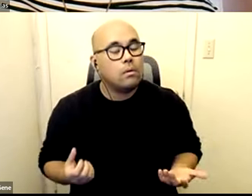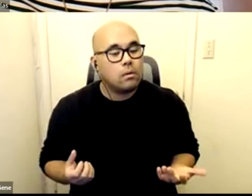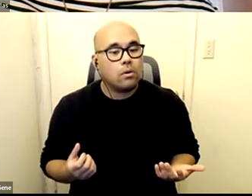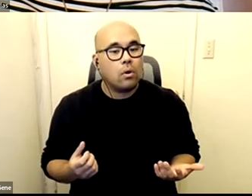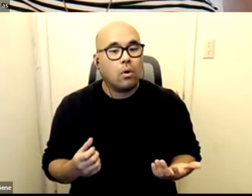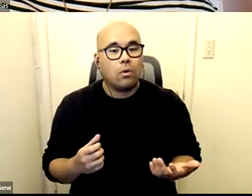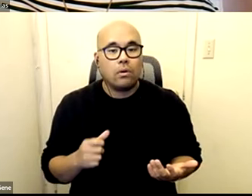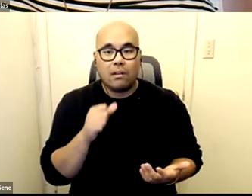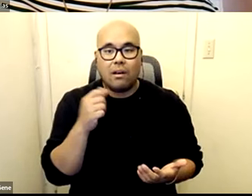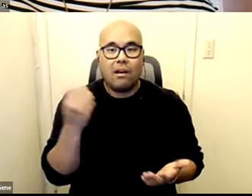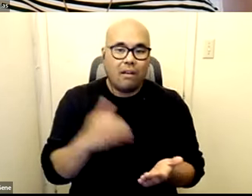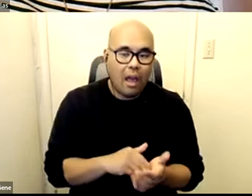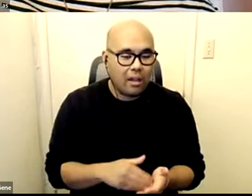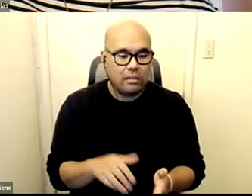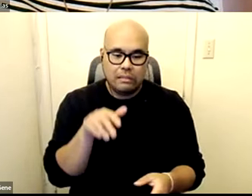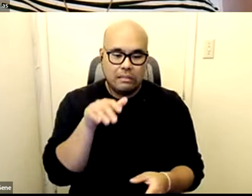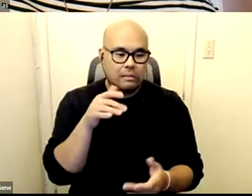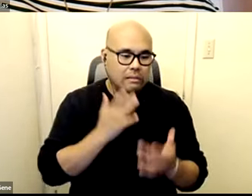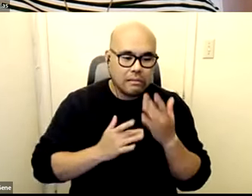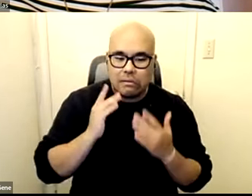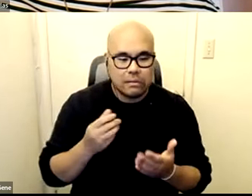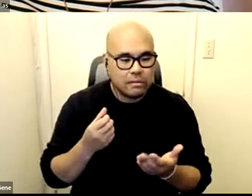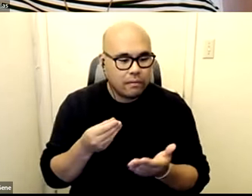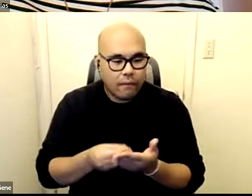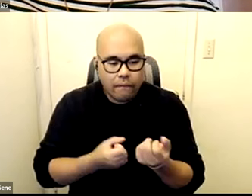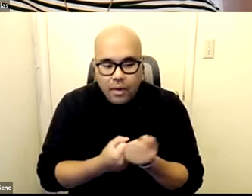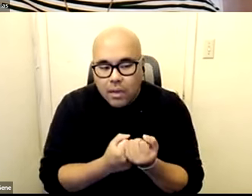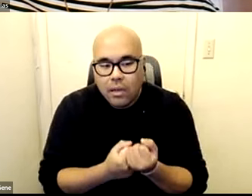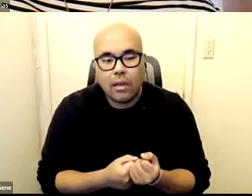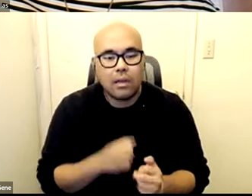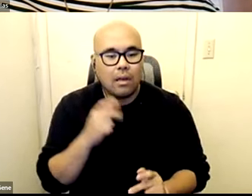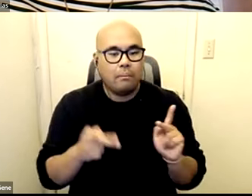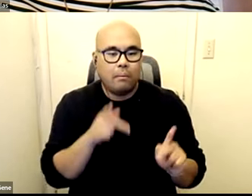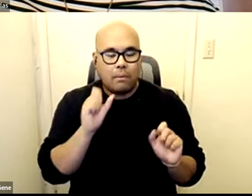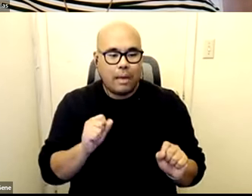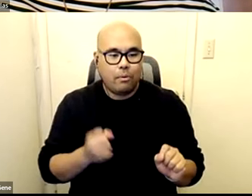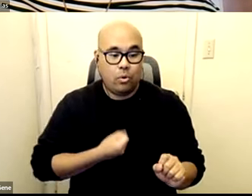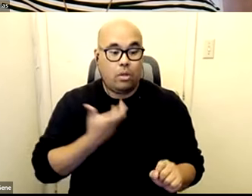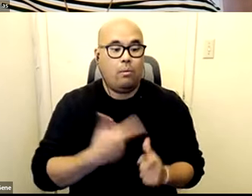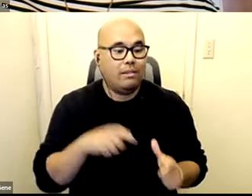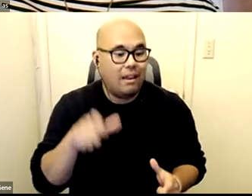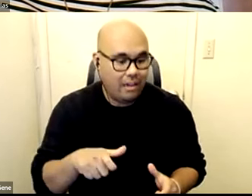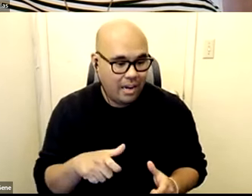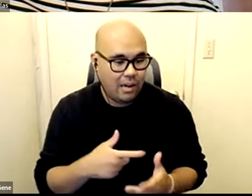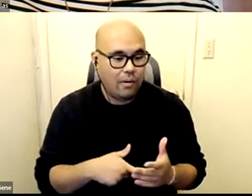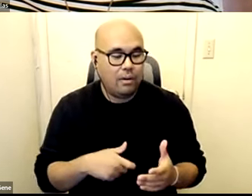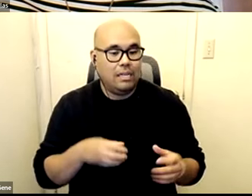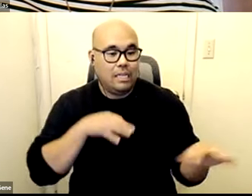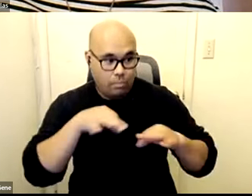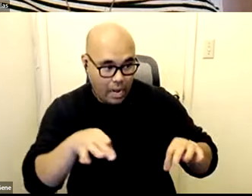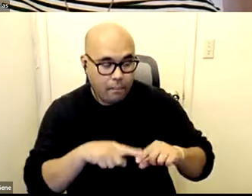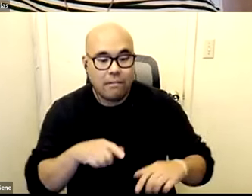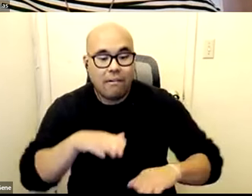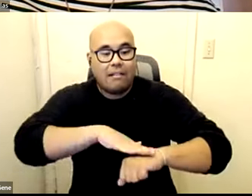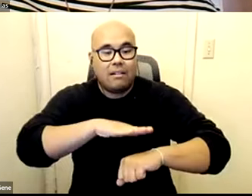lack of adequate funding the the whole mindset of you know people not being able to say what they need and get those needs met but it was at least a